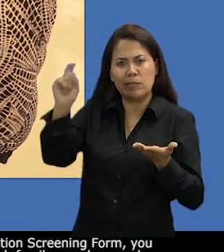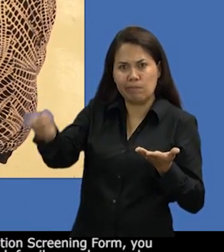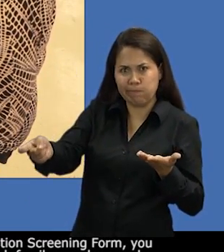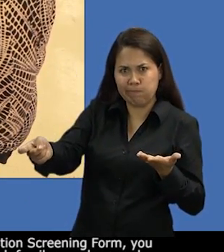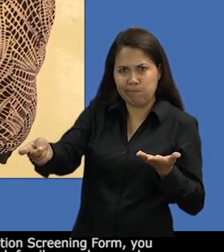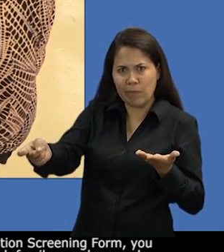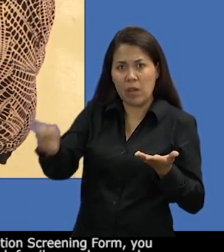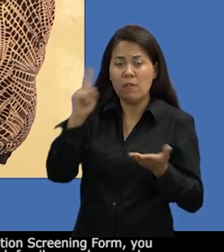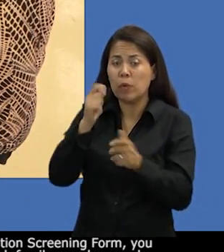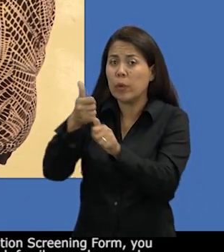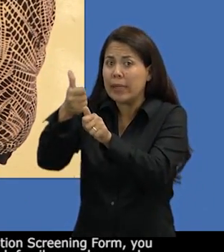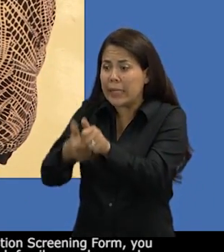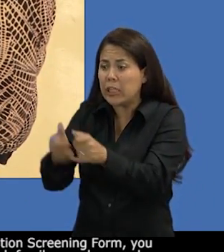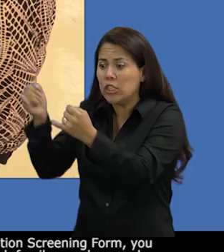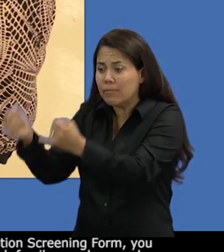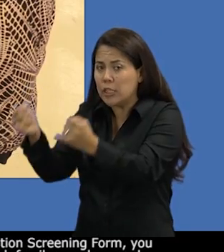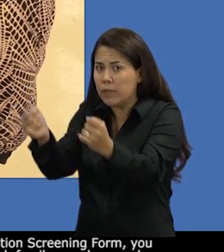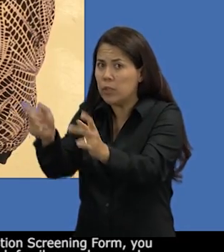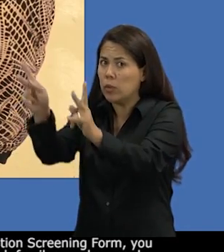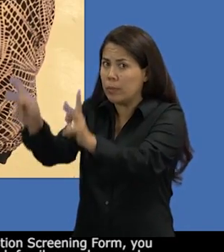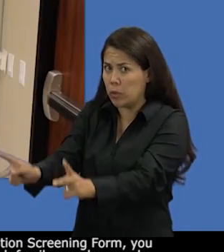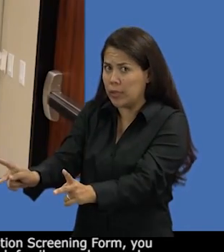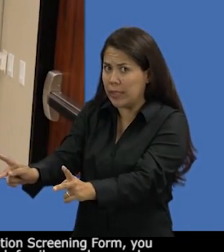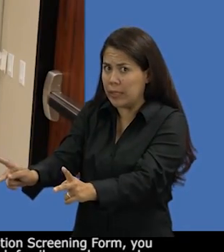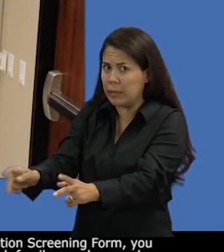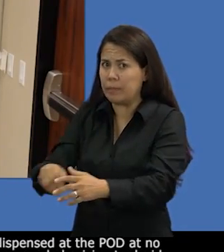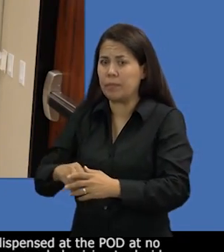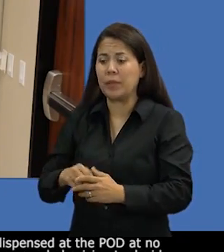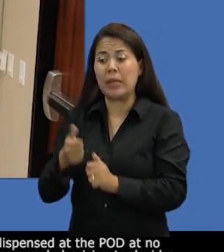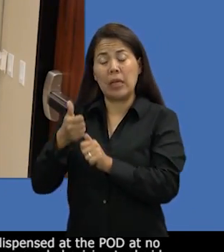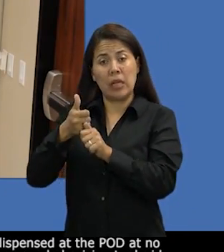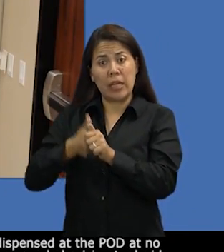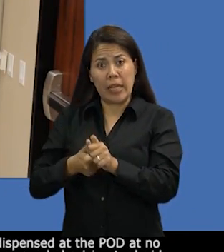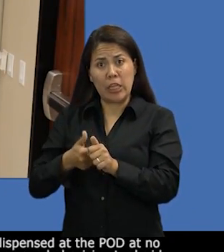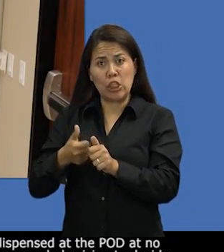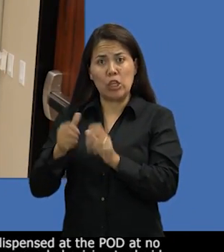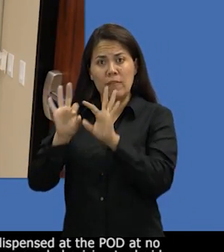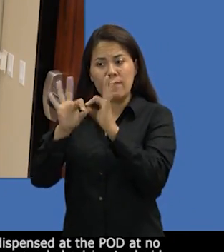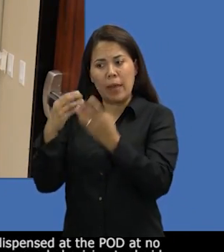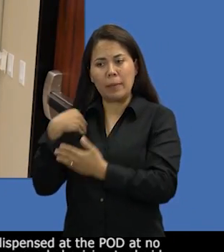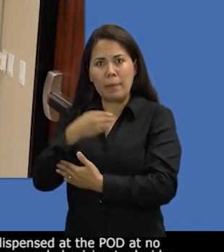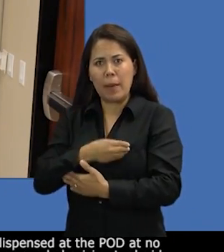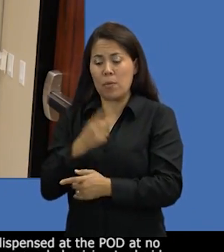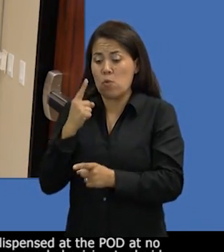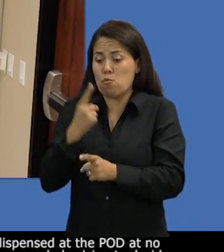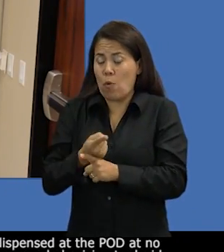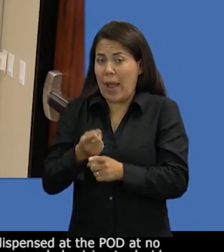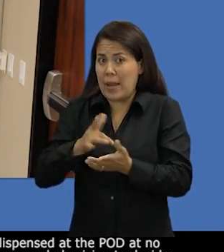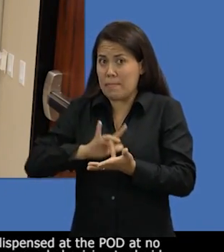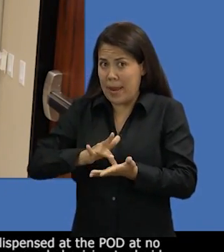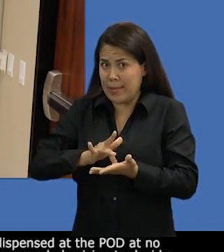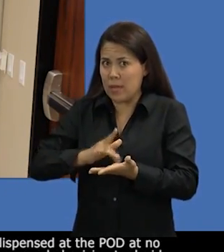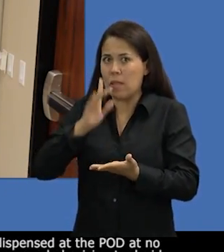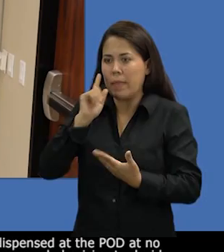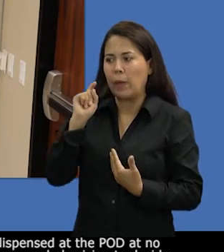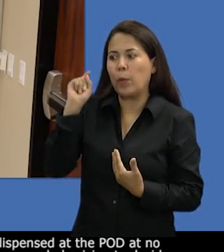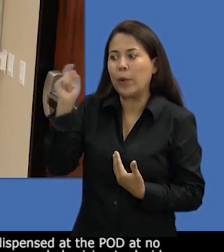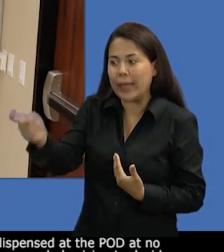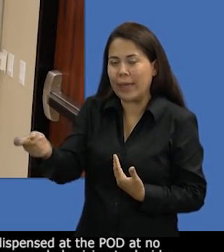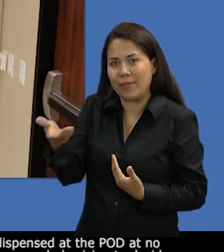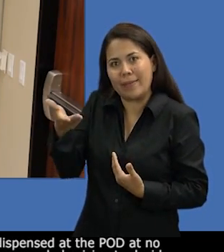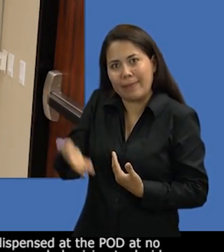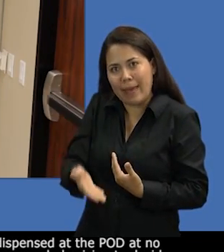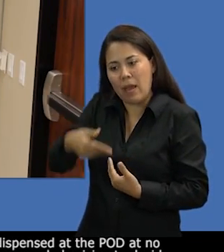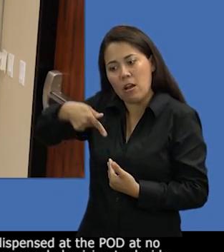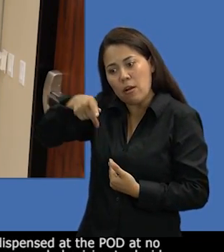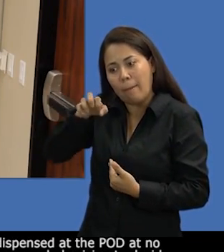that each family member needs. Each family member's correct medication will be dispensed at the pod